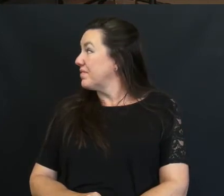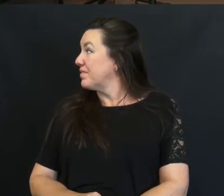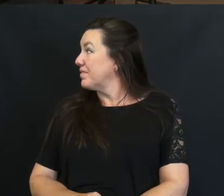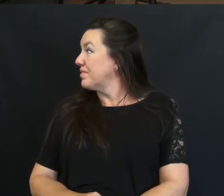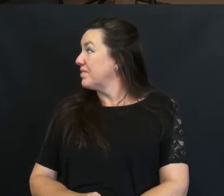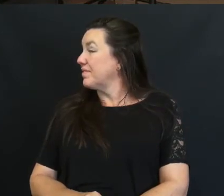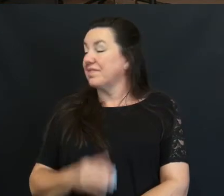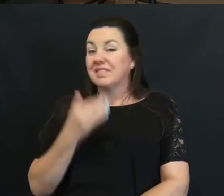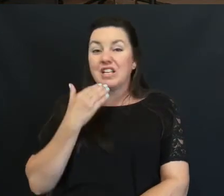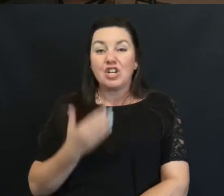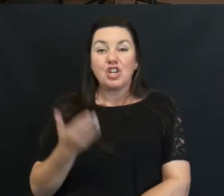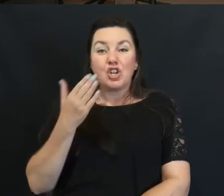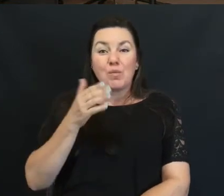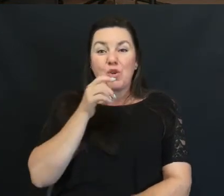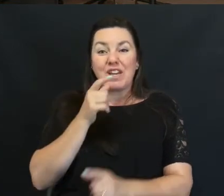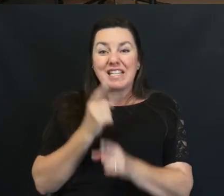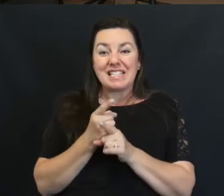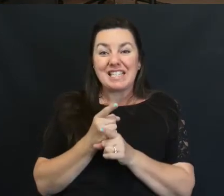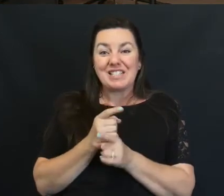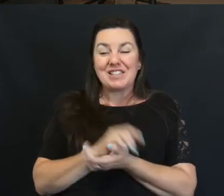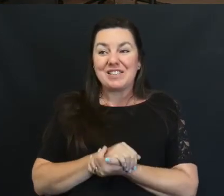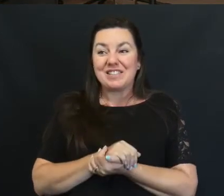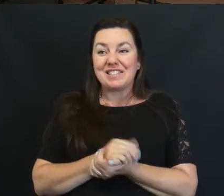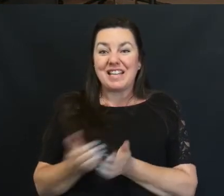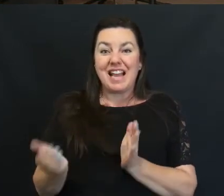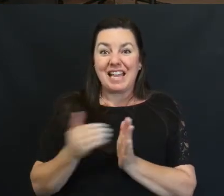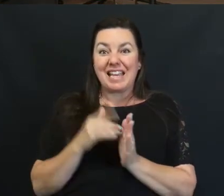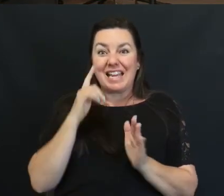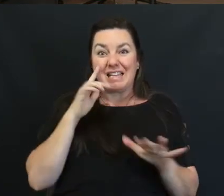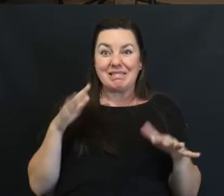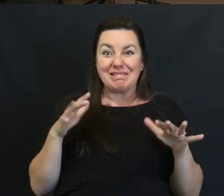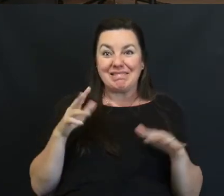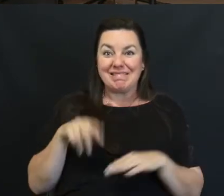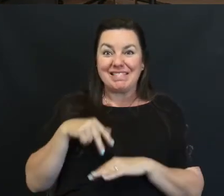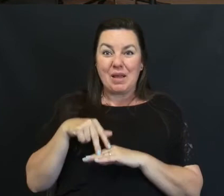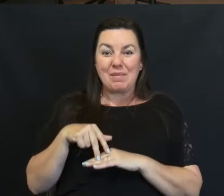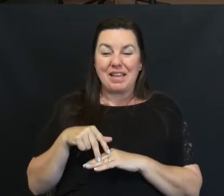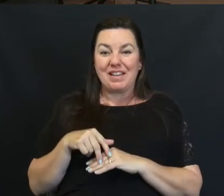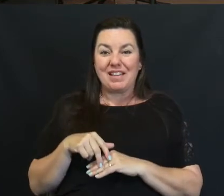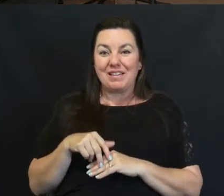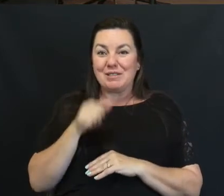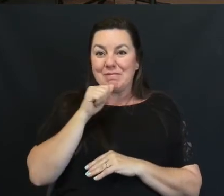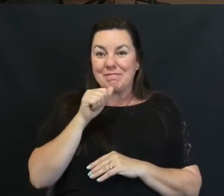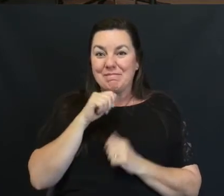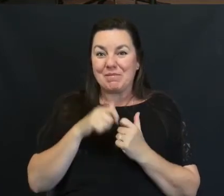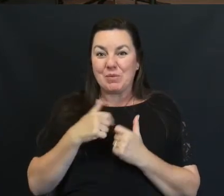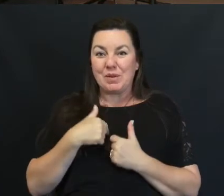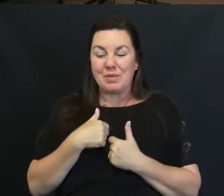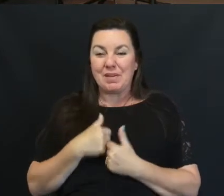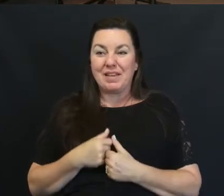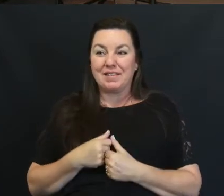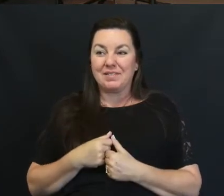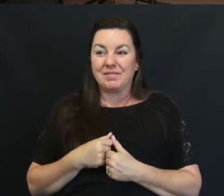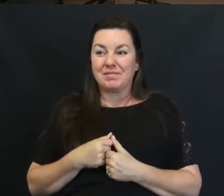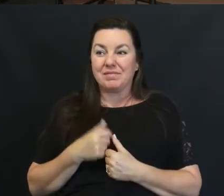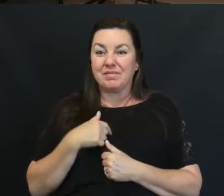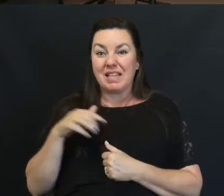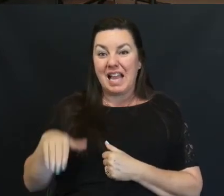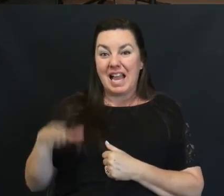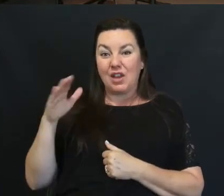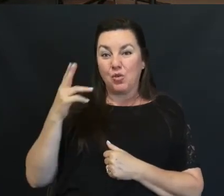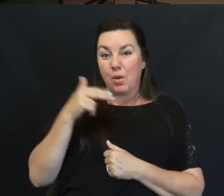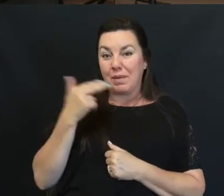Good morning Sisters Again I'm Very nervous To be Up here So bear With me I grew Up